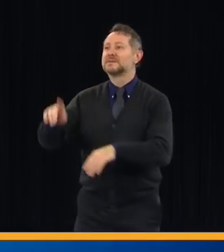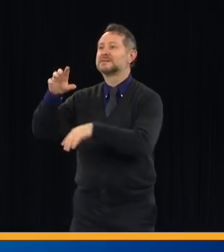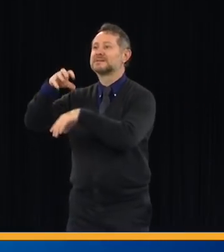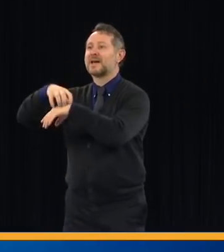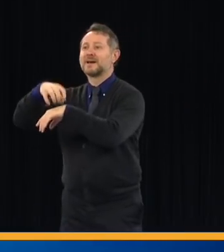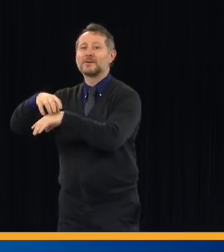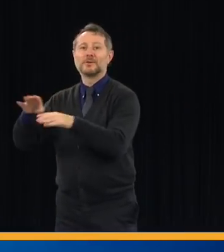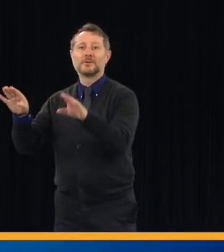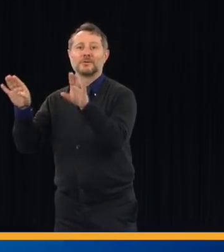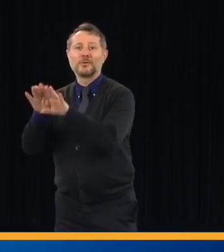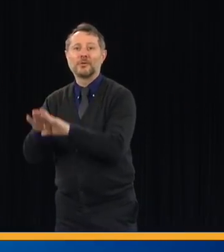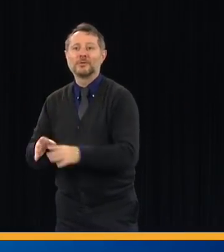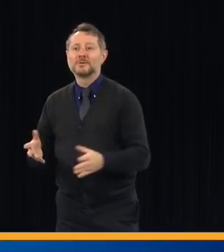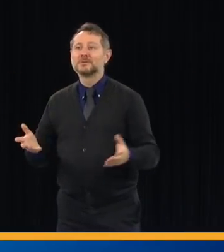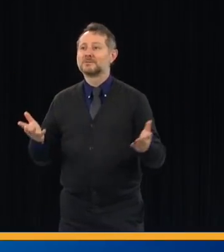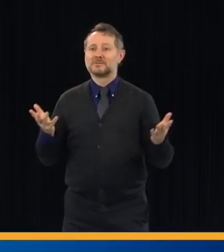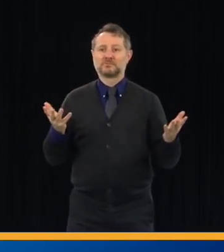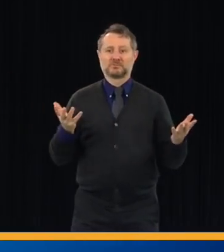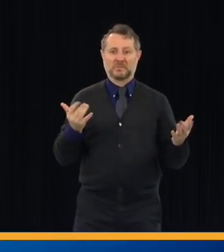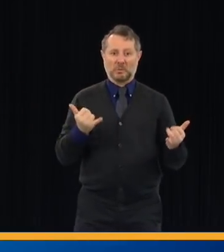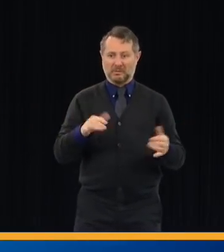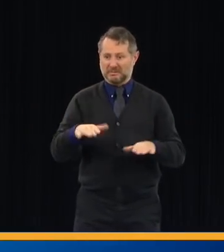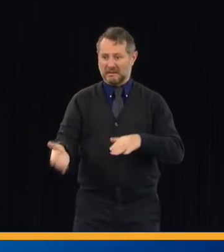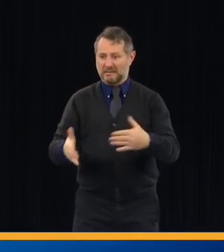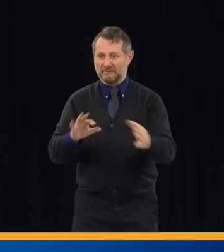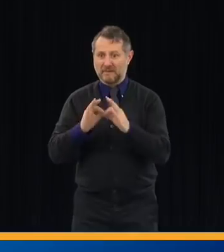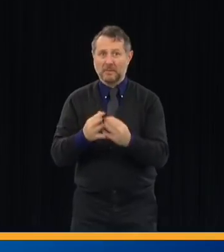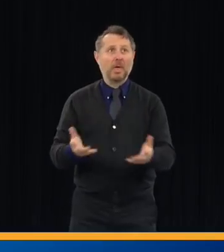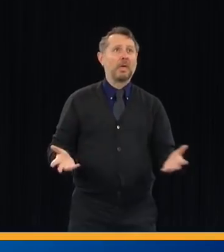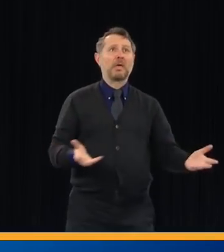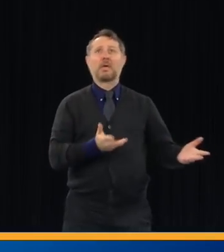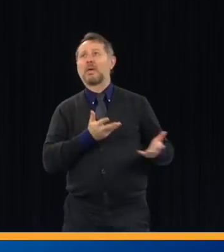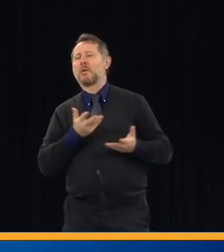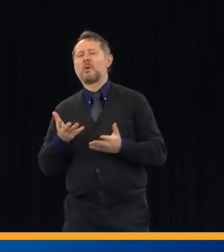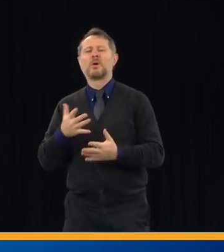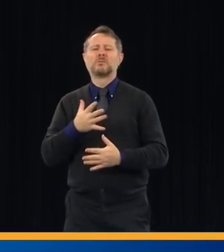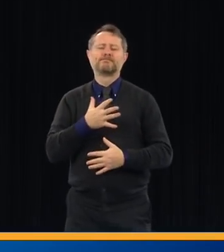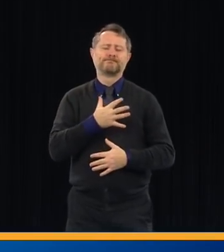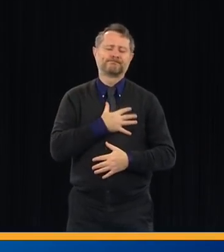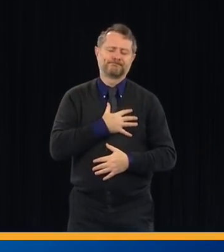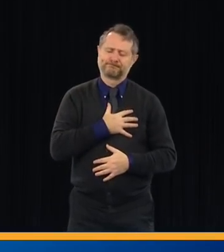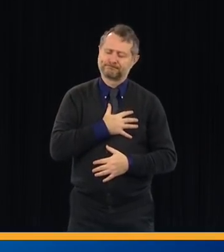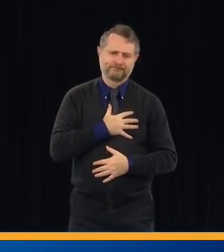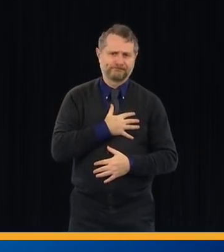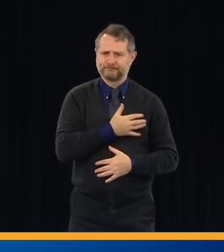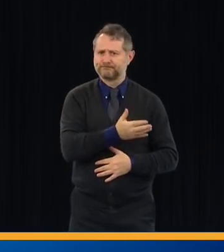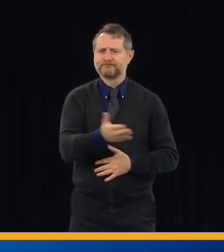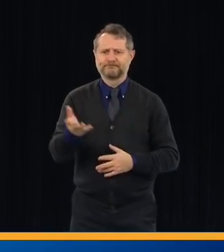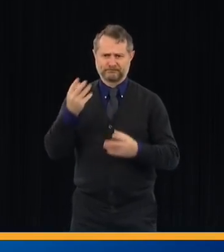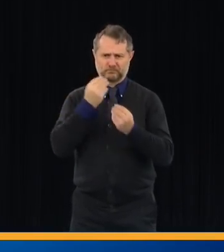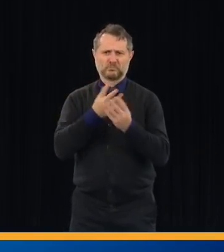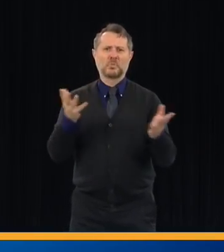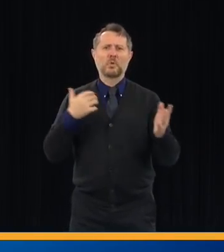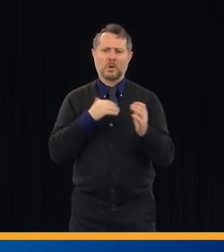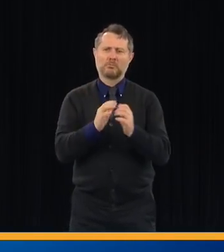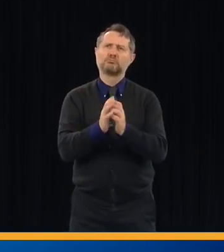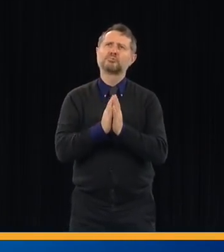So this is truly tragic news, and I want every family to know that they're in our thoughts and prayers,